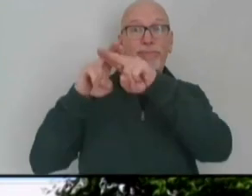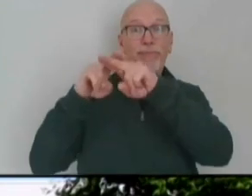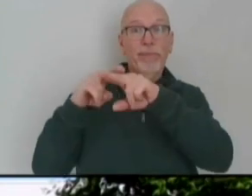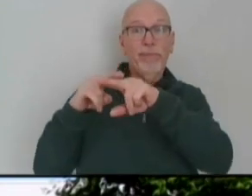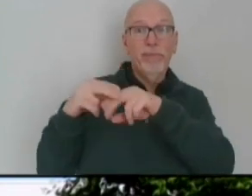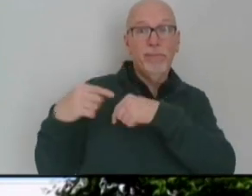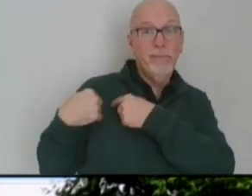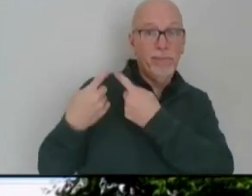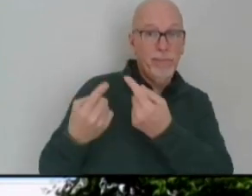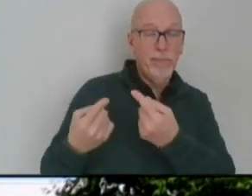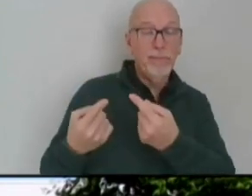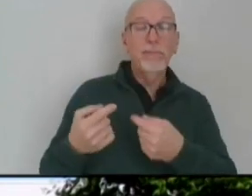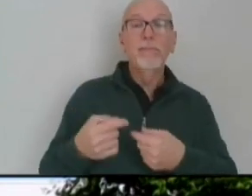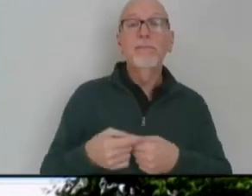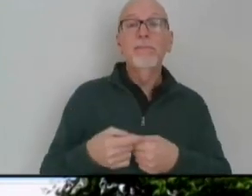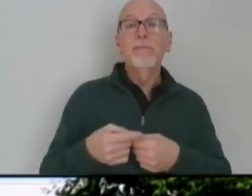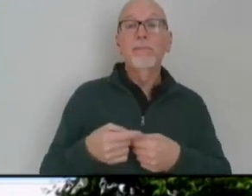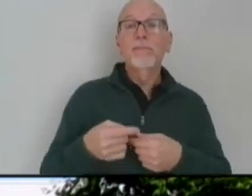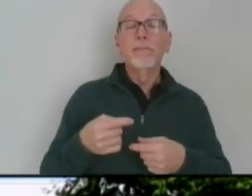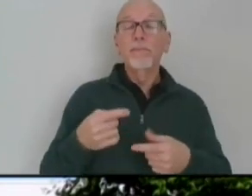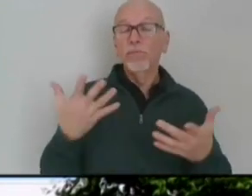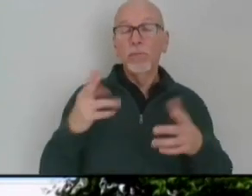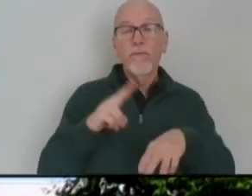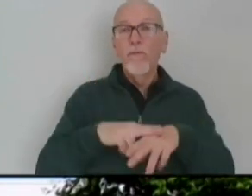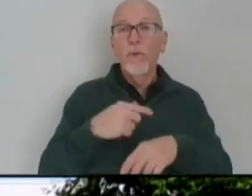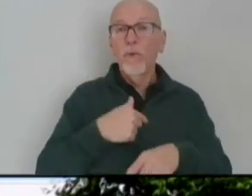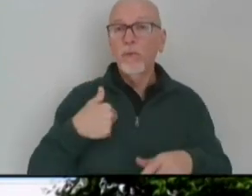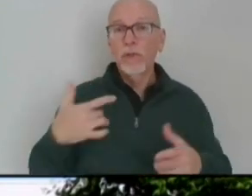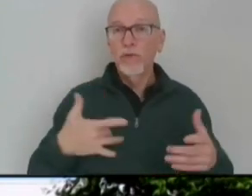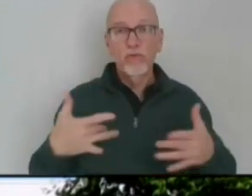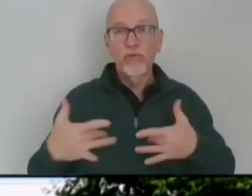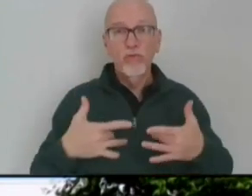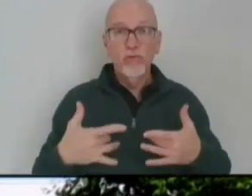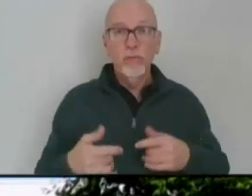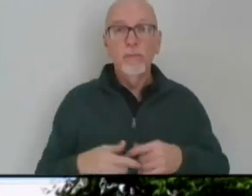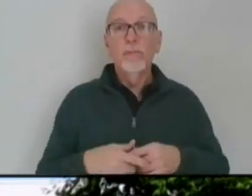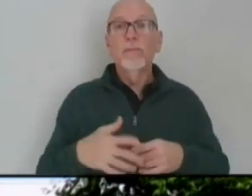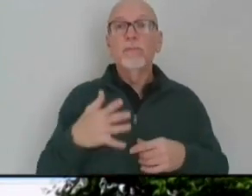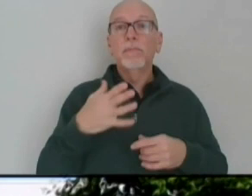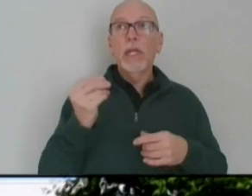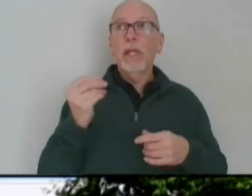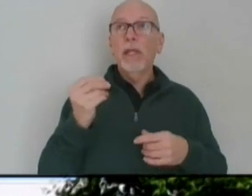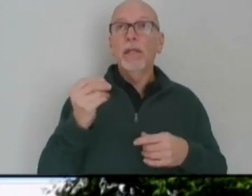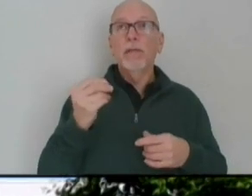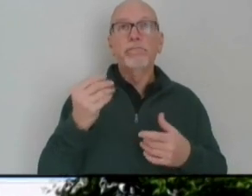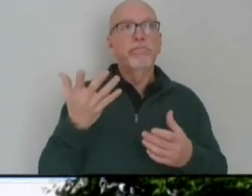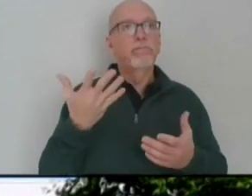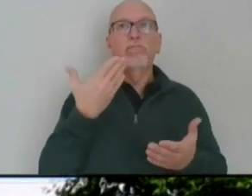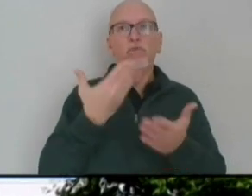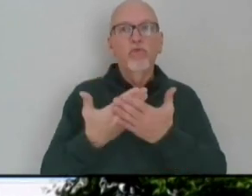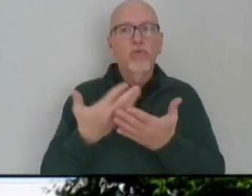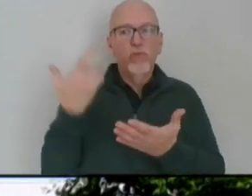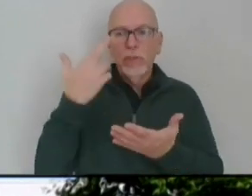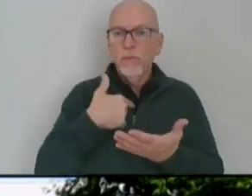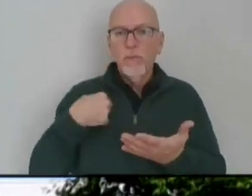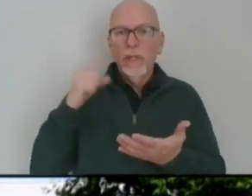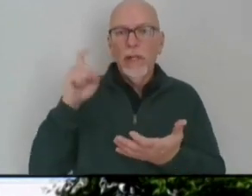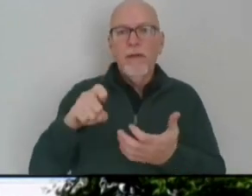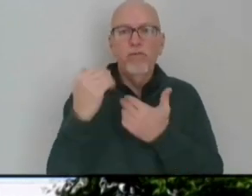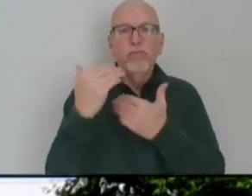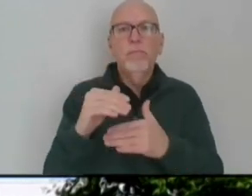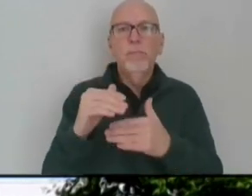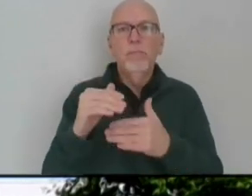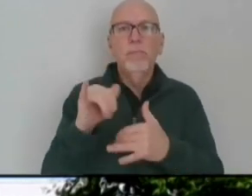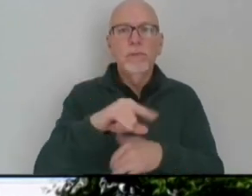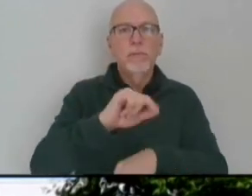are cause for concern and are, frankly, cause for justifications for the new restrictions that you're